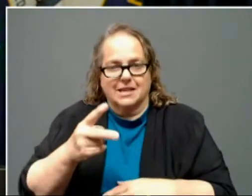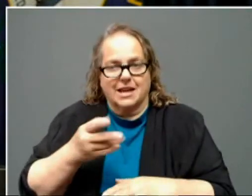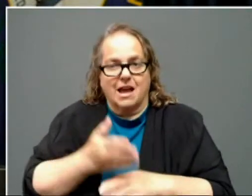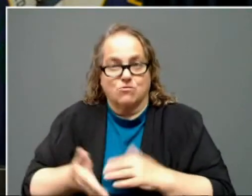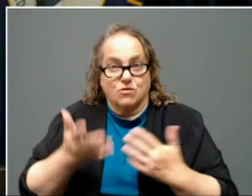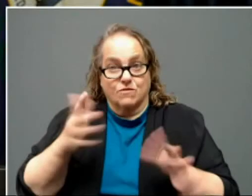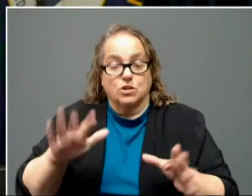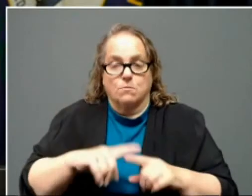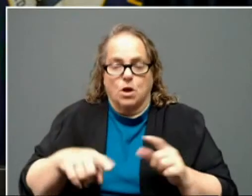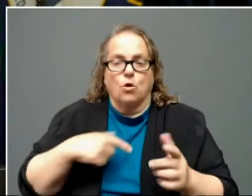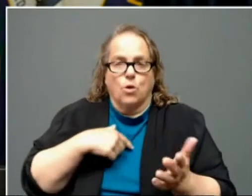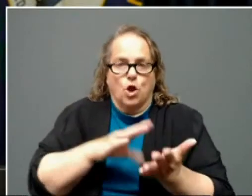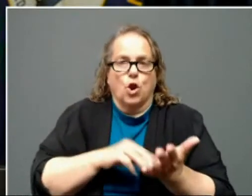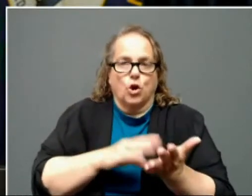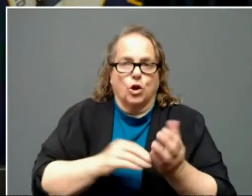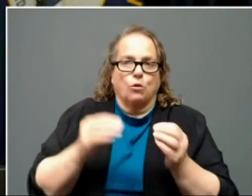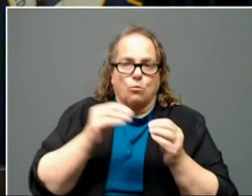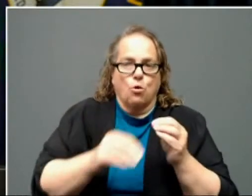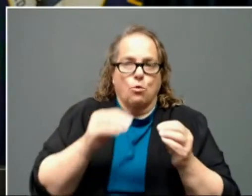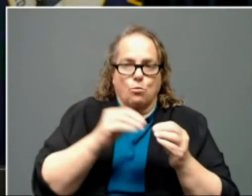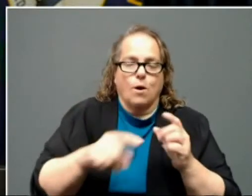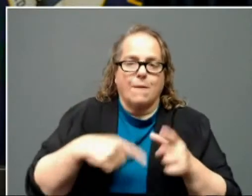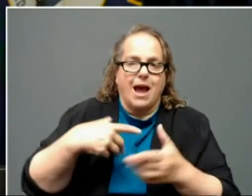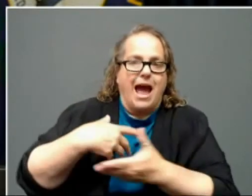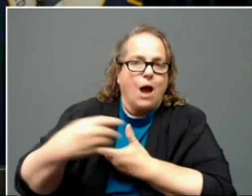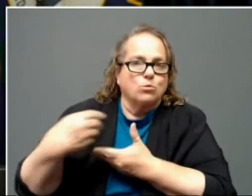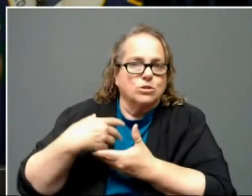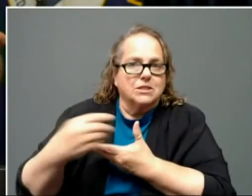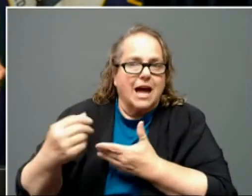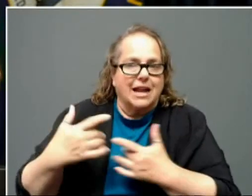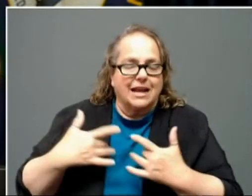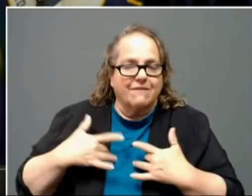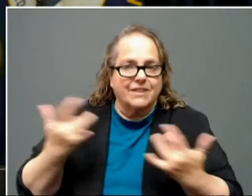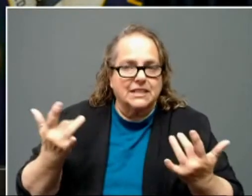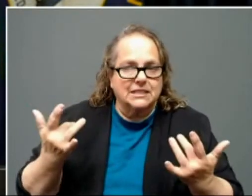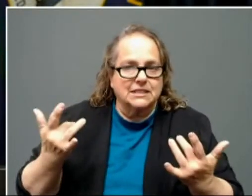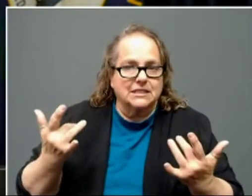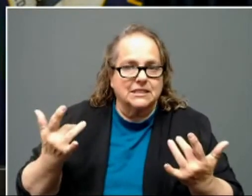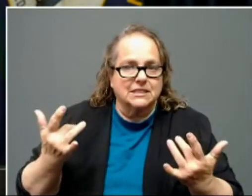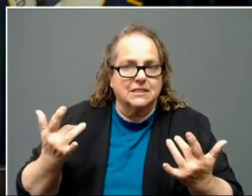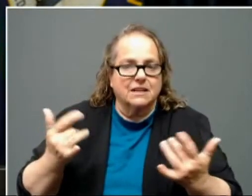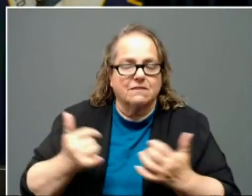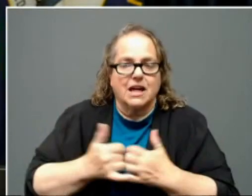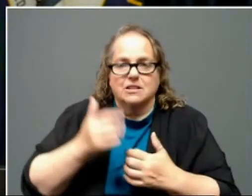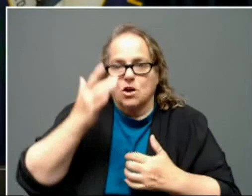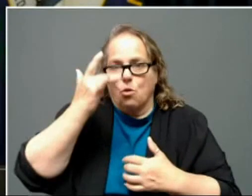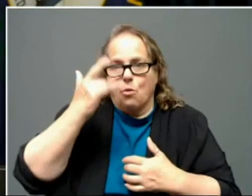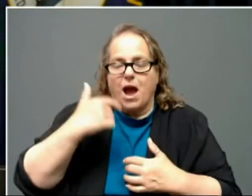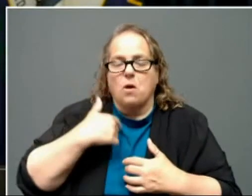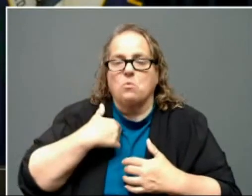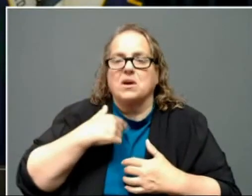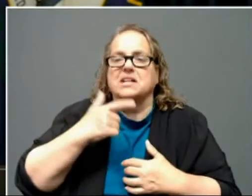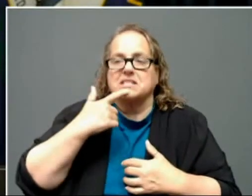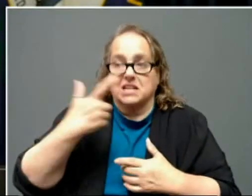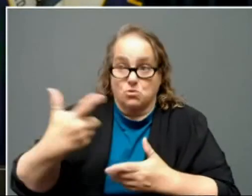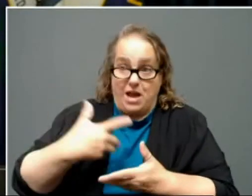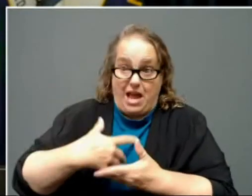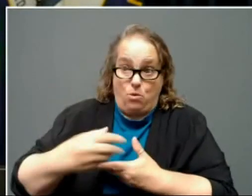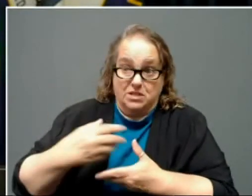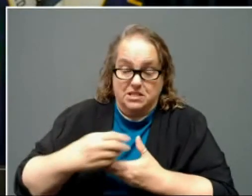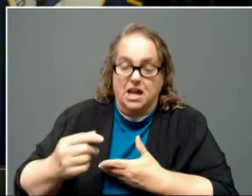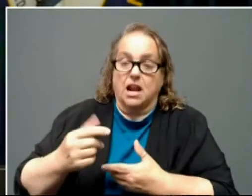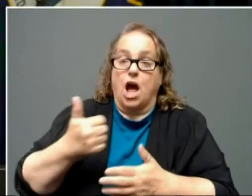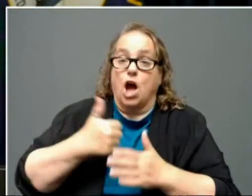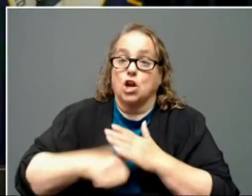more and more about outdoor events. That's why we have lifted the mask mandate for outdoor events under 1,000